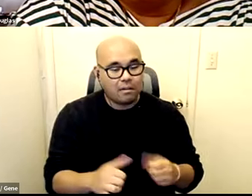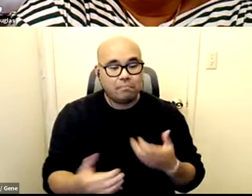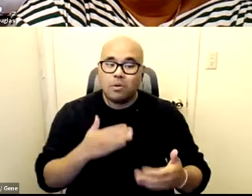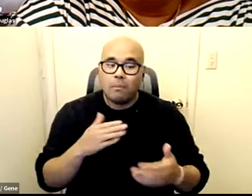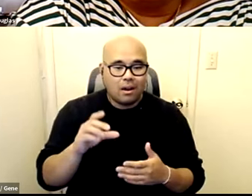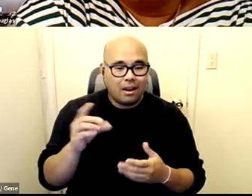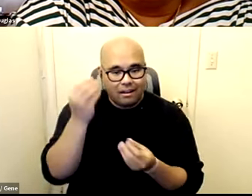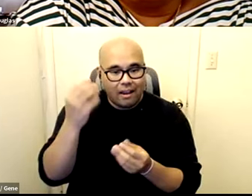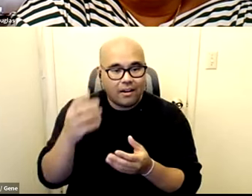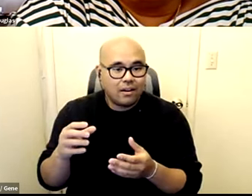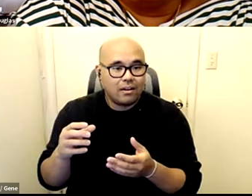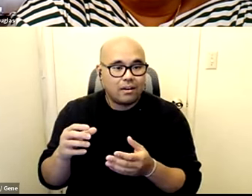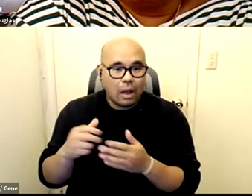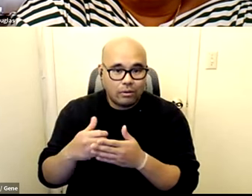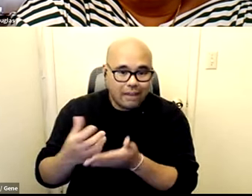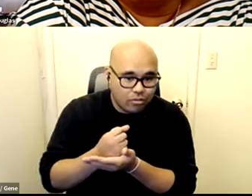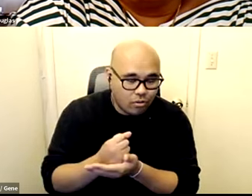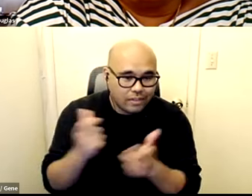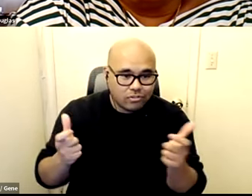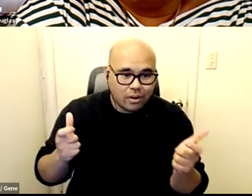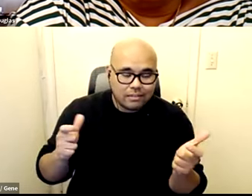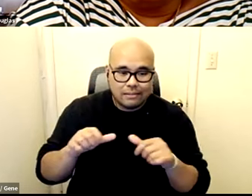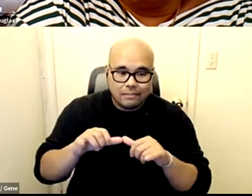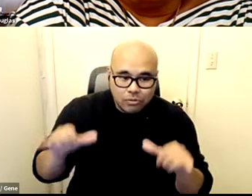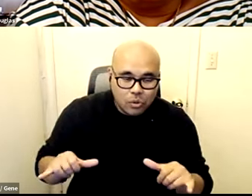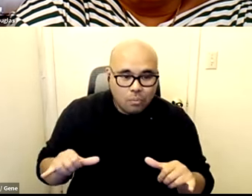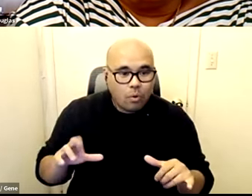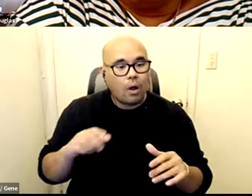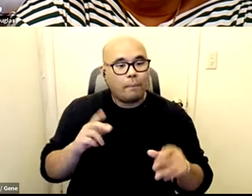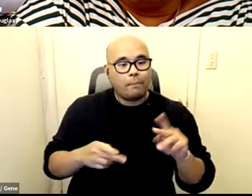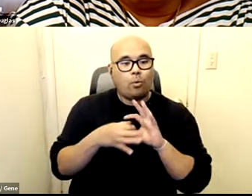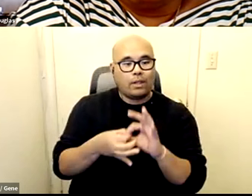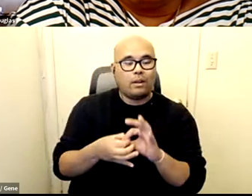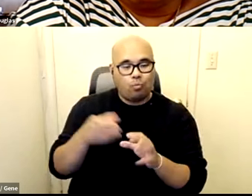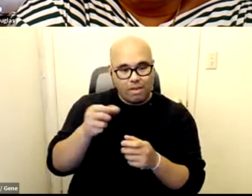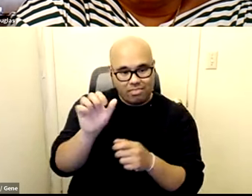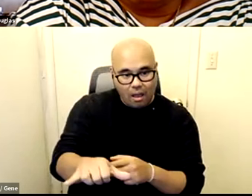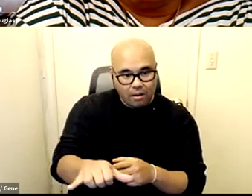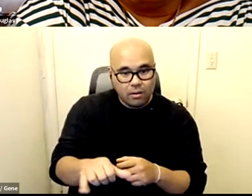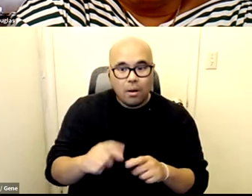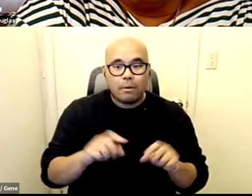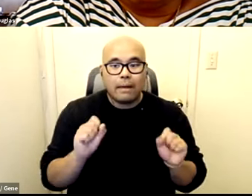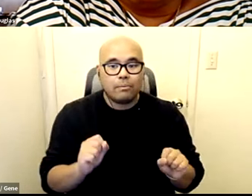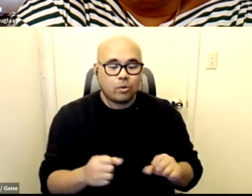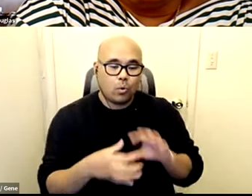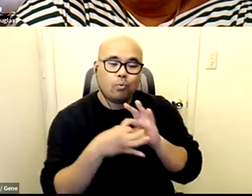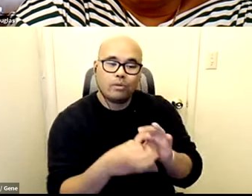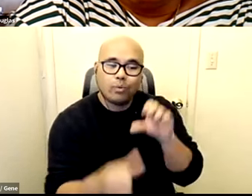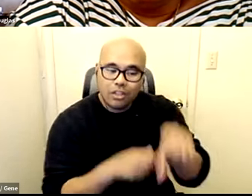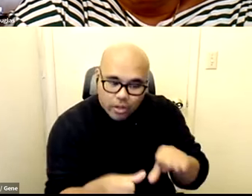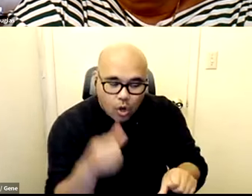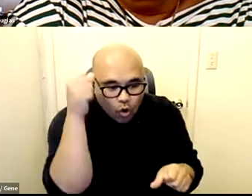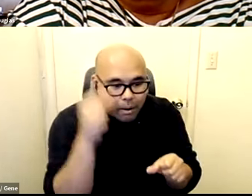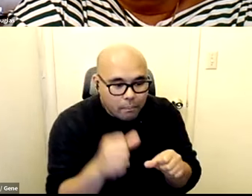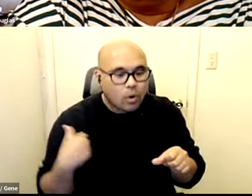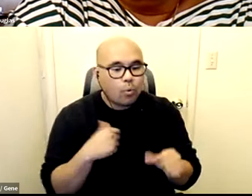when you're thinking about how people are relating with these systems is actually forming relationships with one another and remembering that like when we actually come